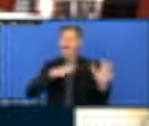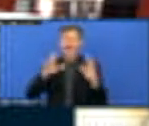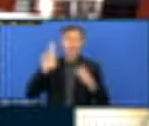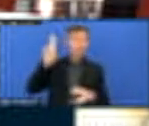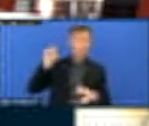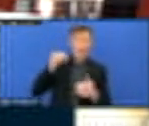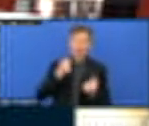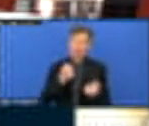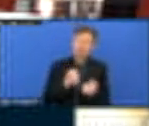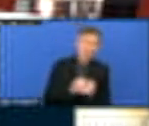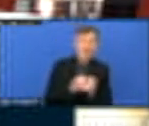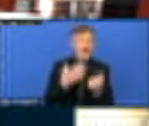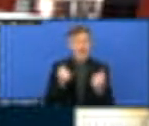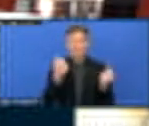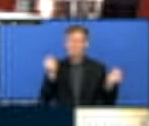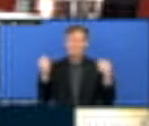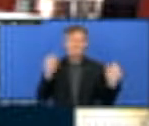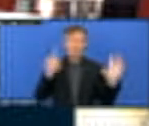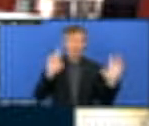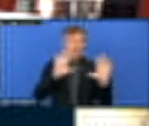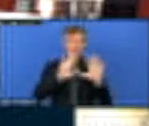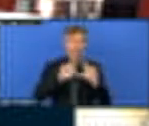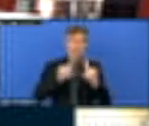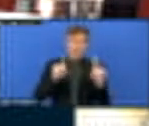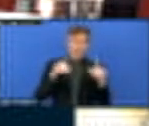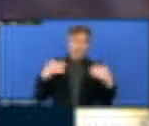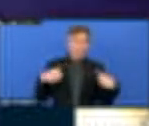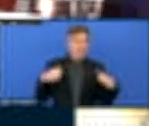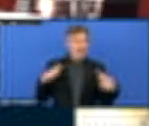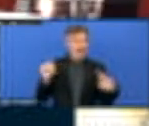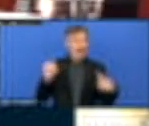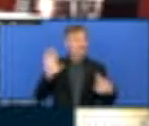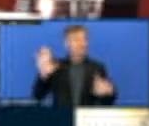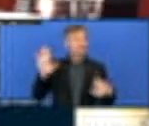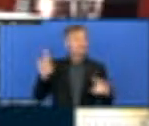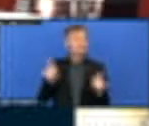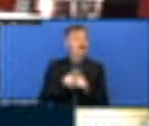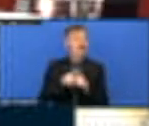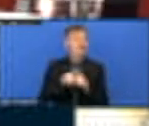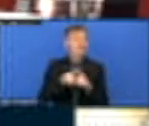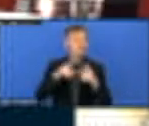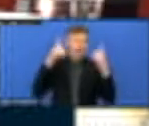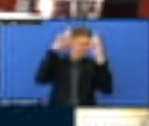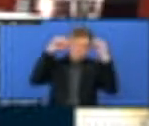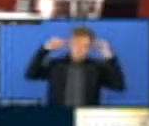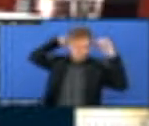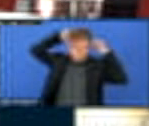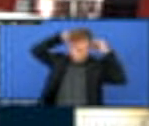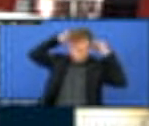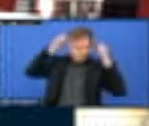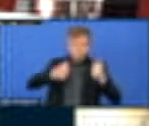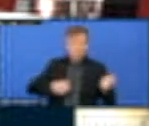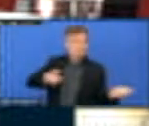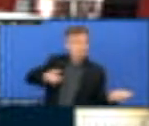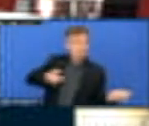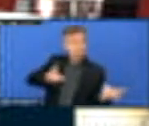the level of the text. The The force is always the Arnais group who is the top. At